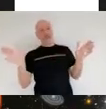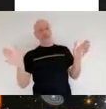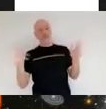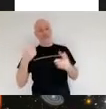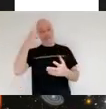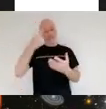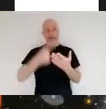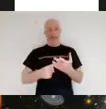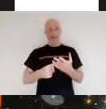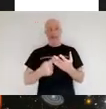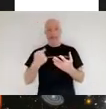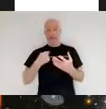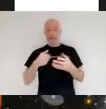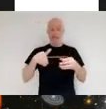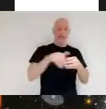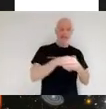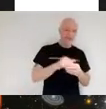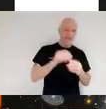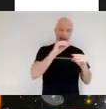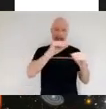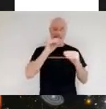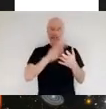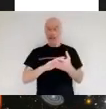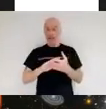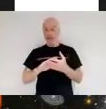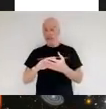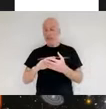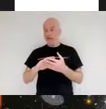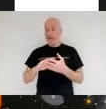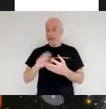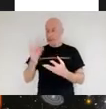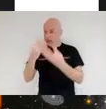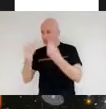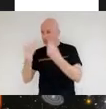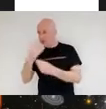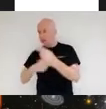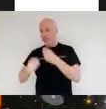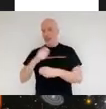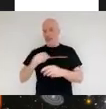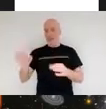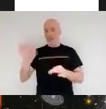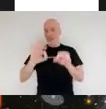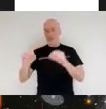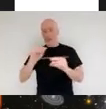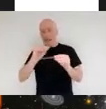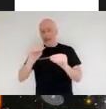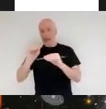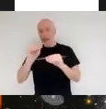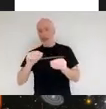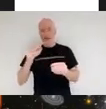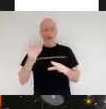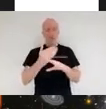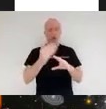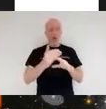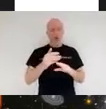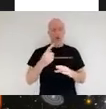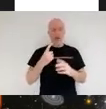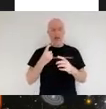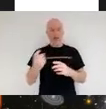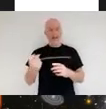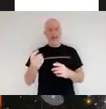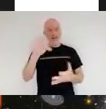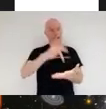was the way to go i trained as a physics teacher and worked for a few years in leicester city schools and then i got